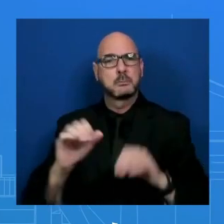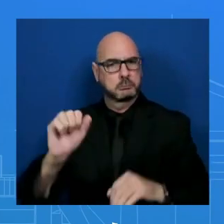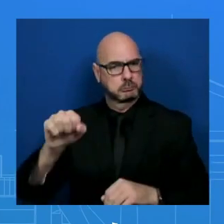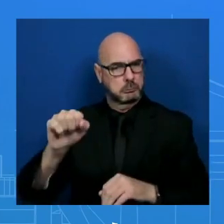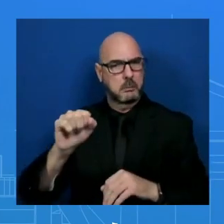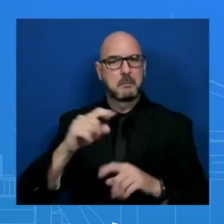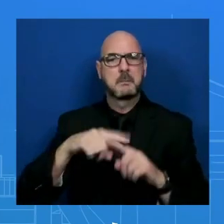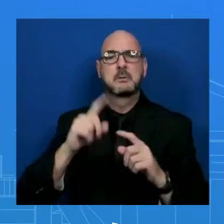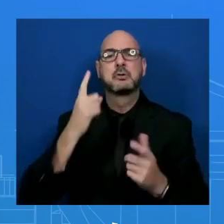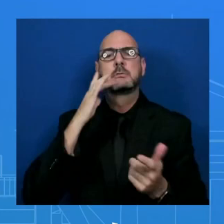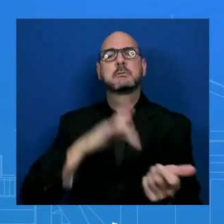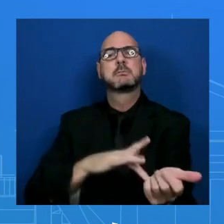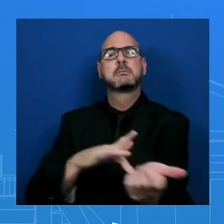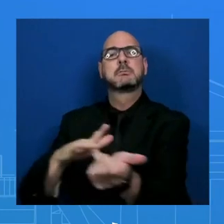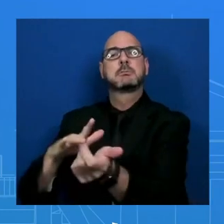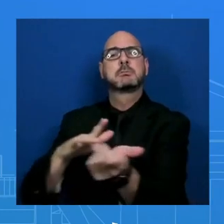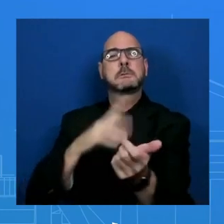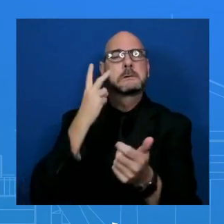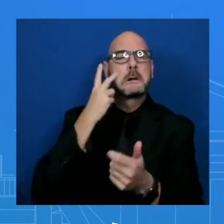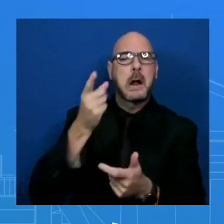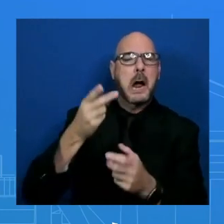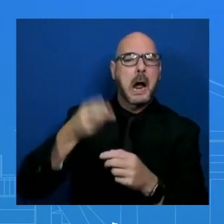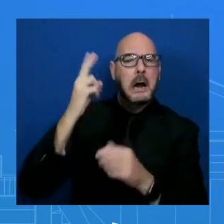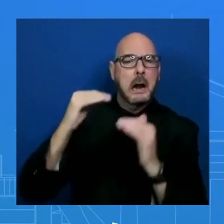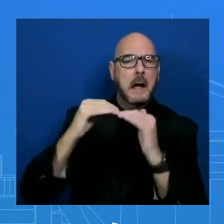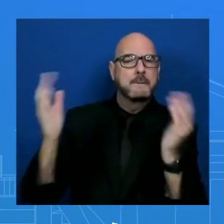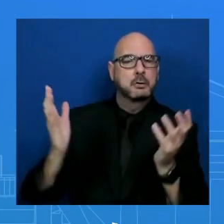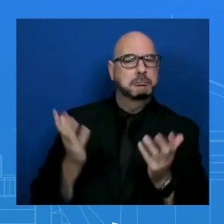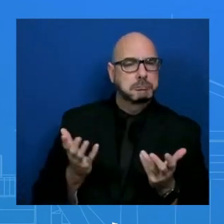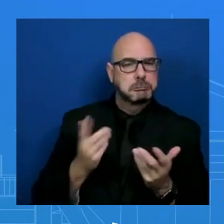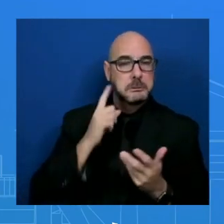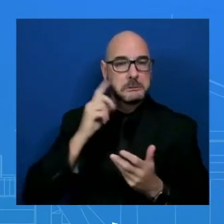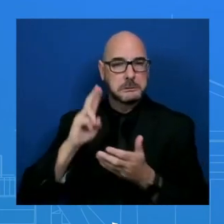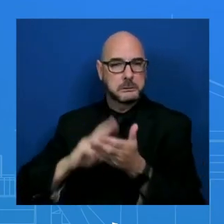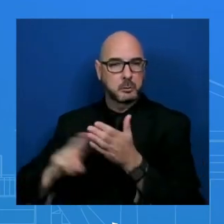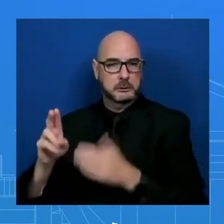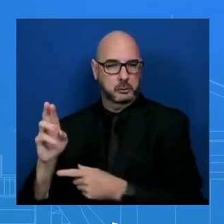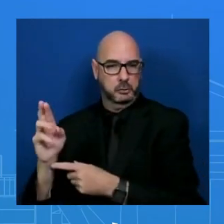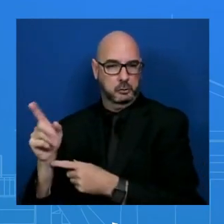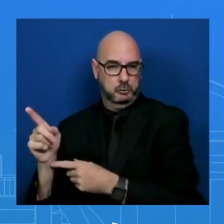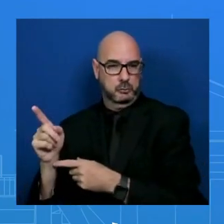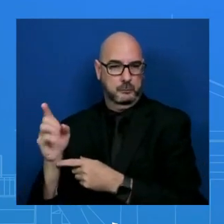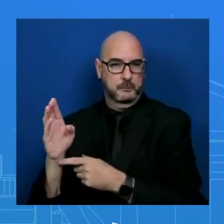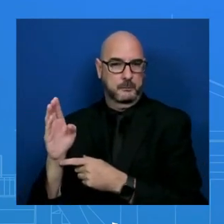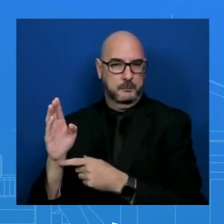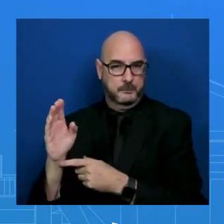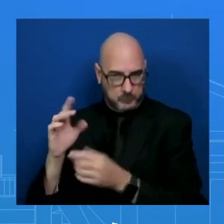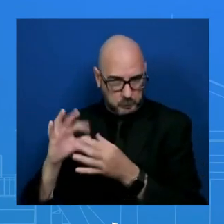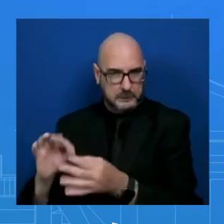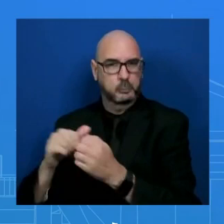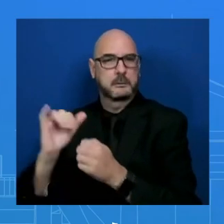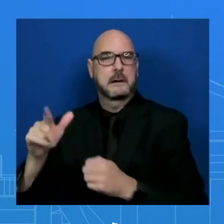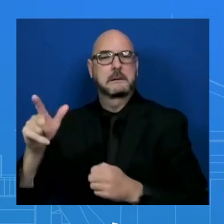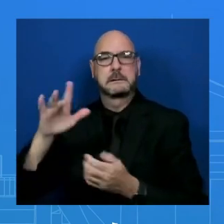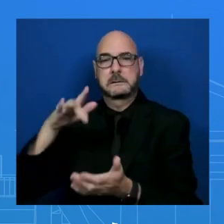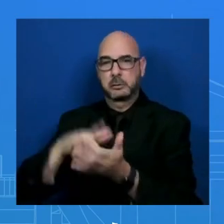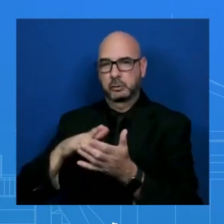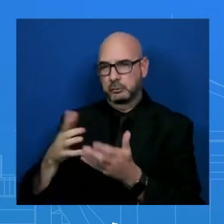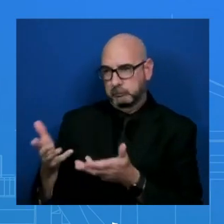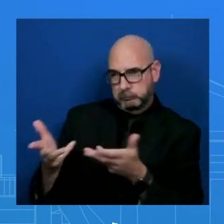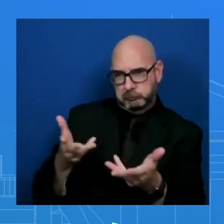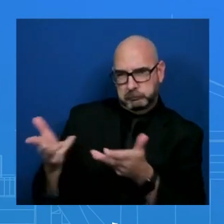and Secretary Blinken is well poised to do that, given his relationships with both men and the central role that he is playing in efforts to explore